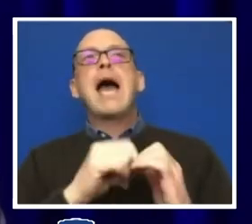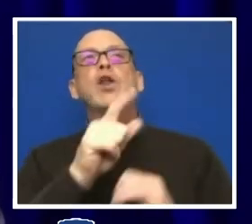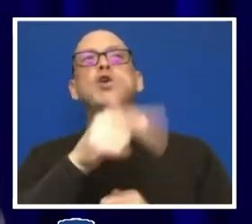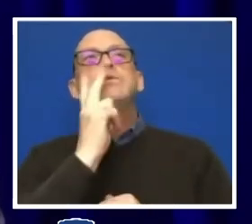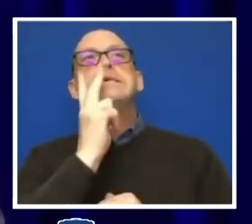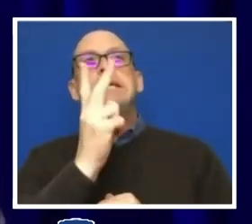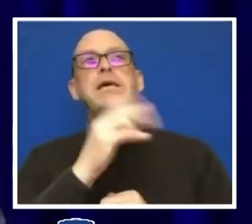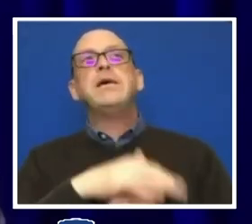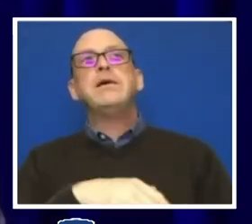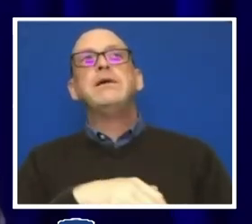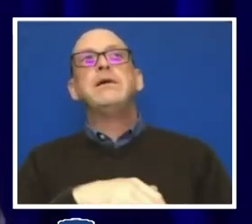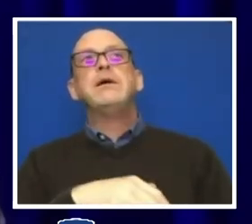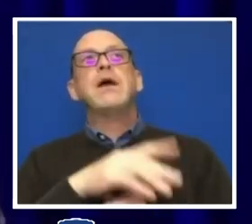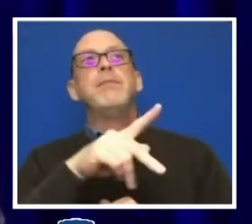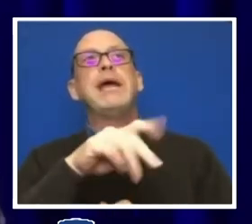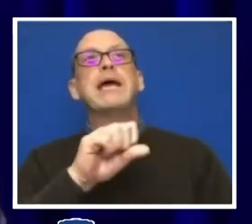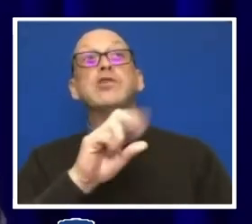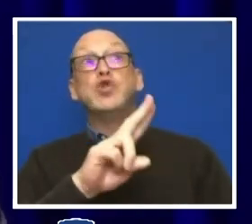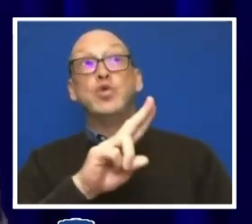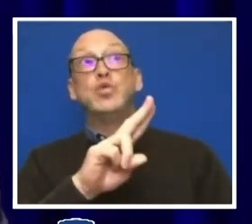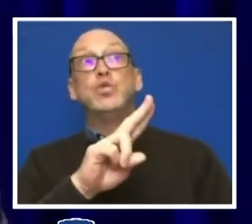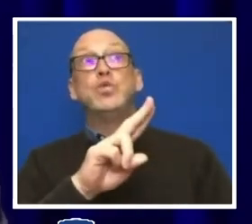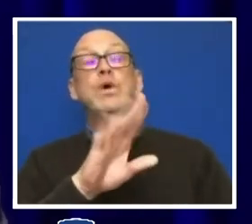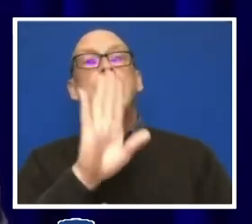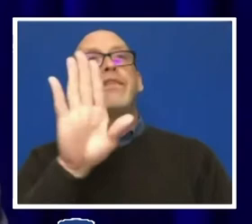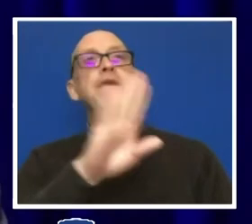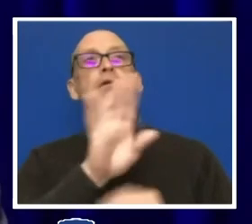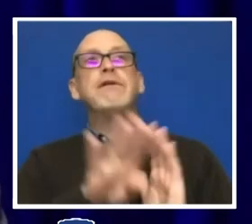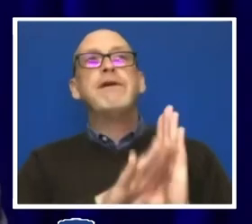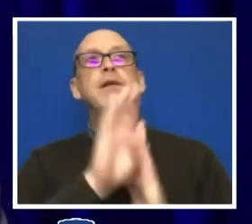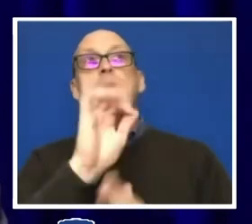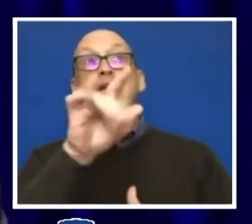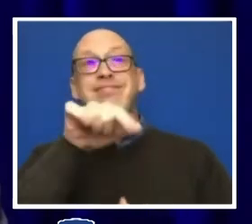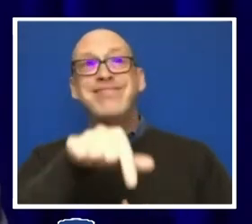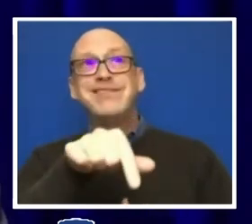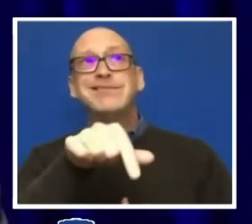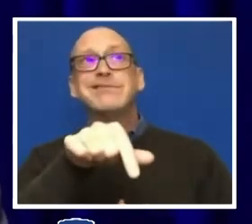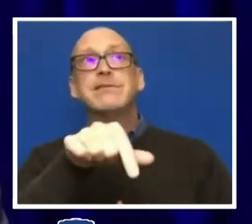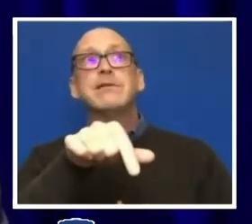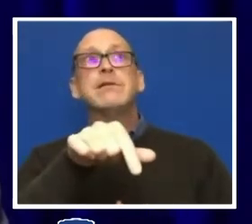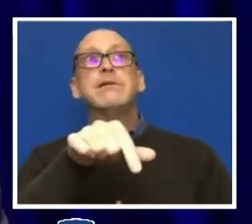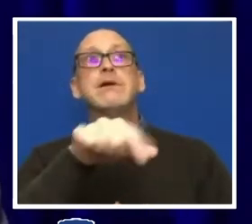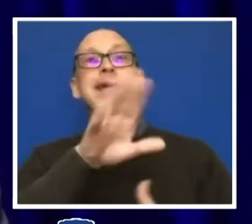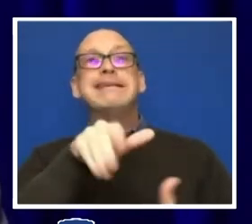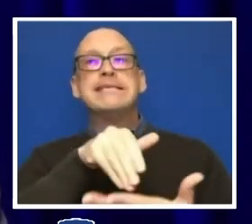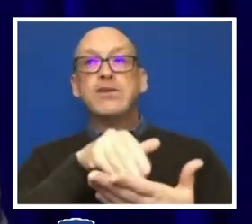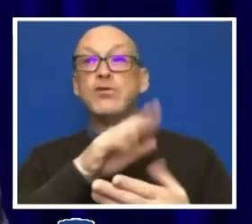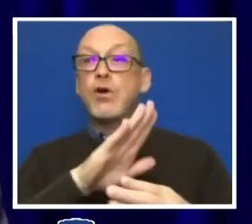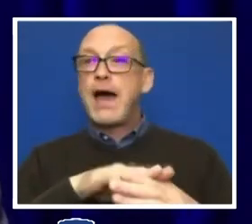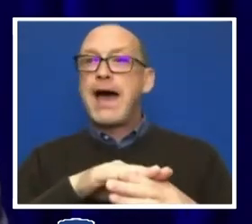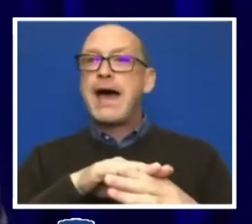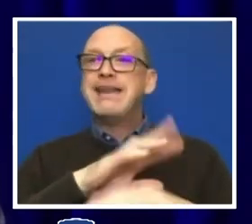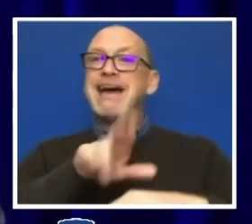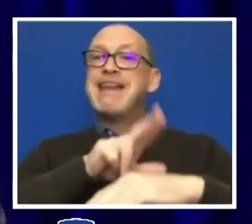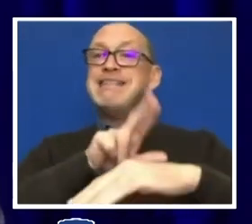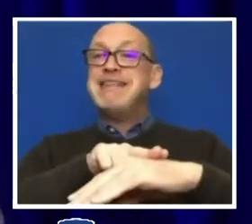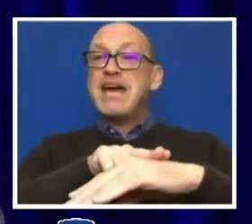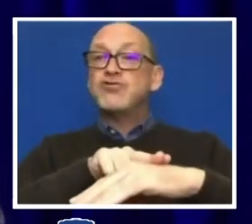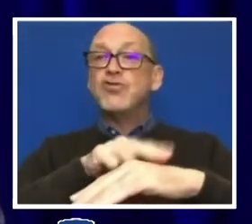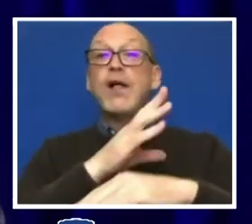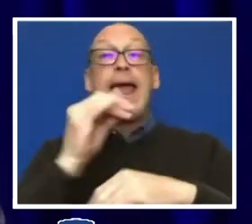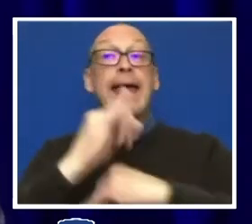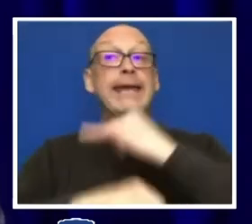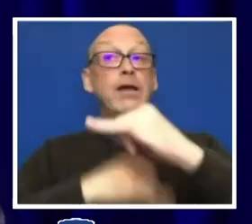Penn State's development of this center on a national and international stage?